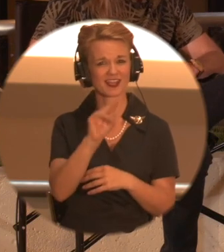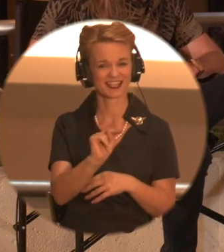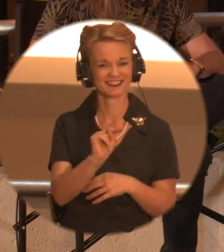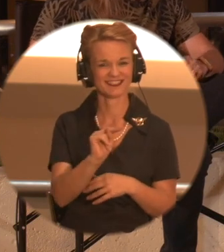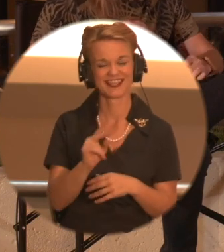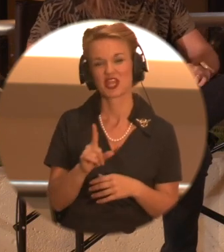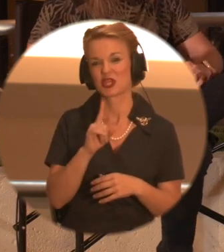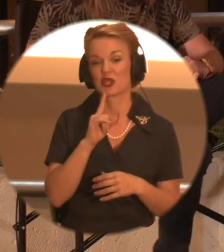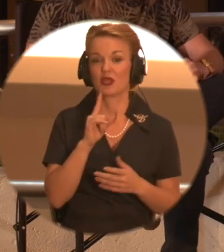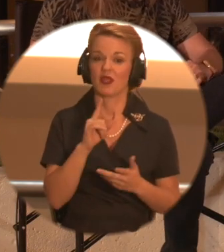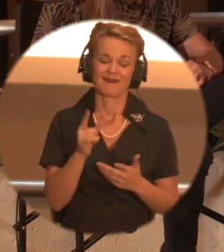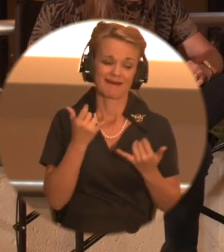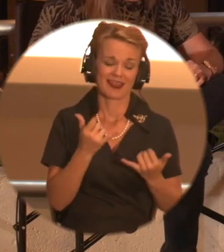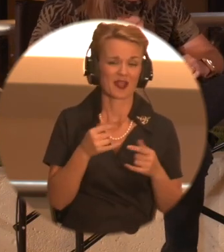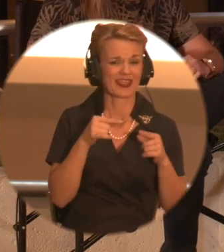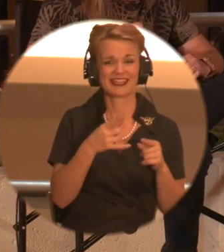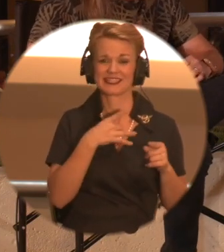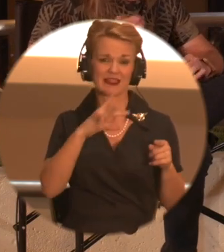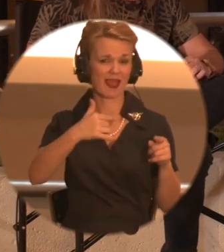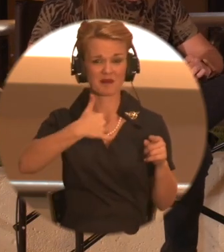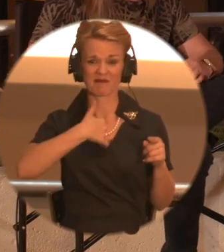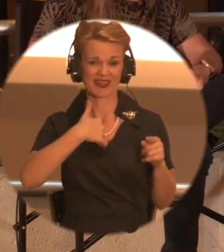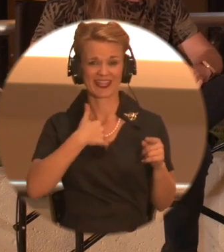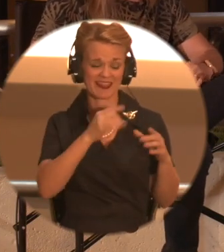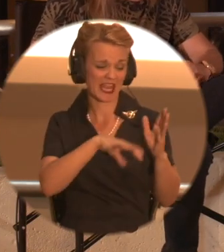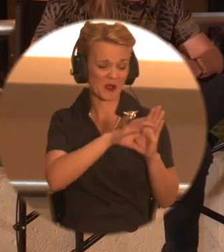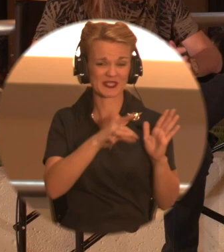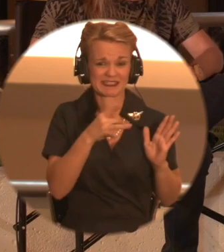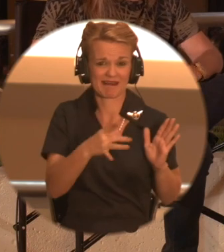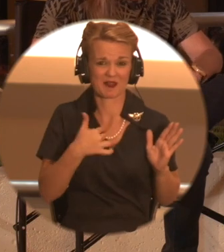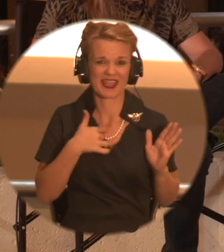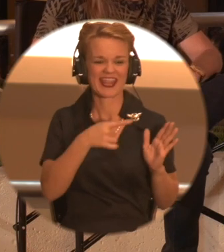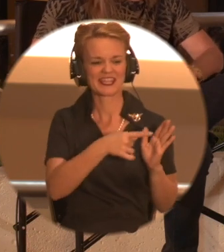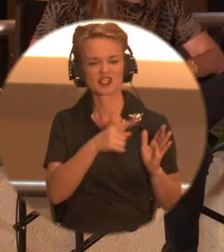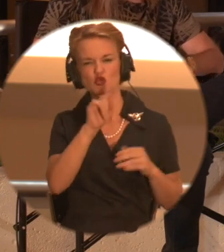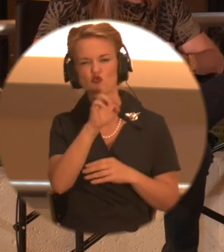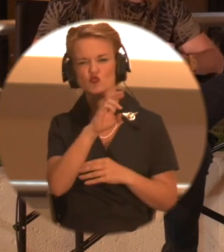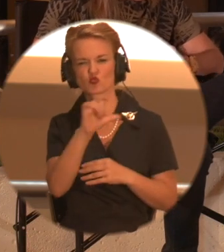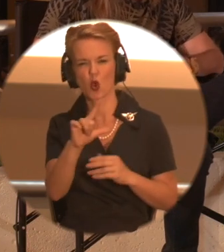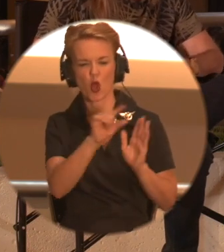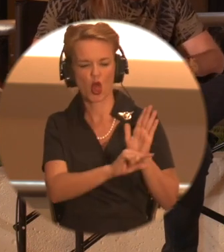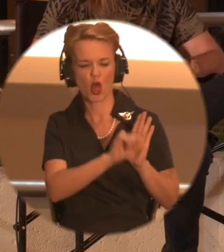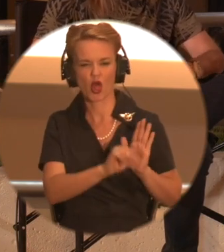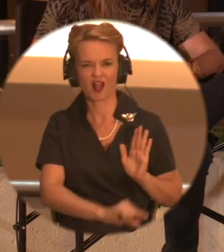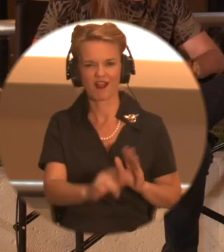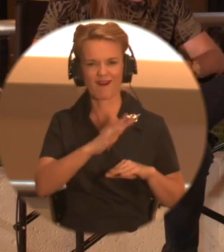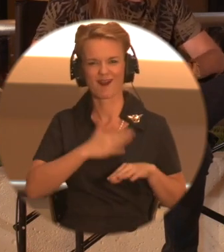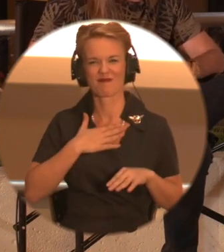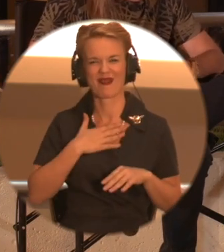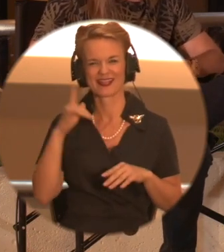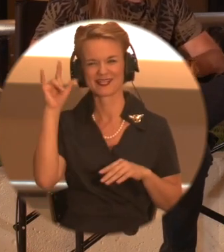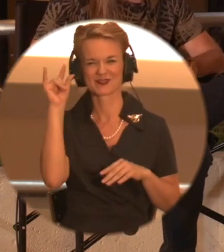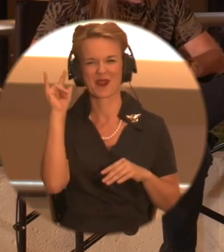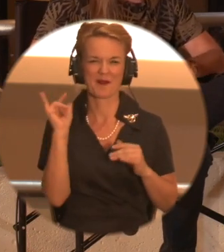because Weldon doesn't like me. He's trolling me on my own Instagram right now. That seems to be fair though. That's kind of his shtick. You're there to be supportive